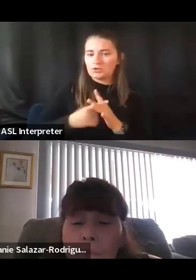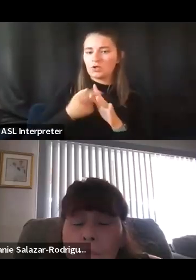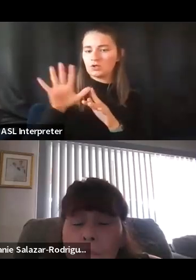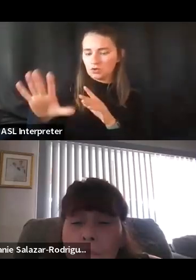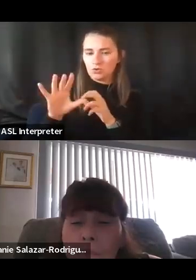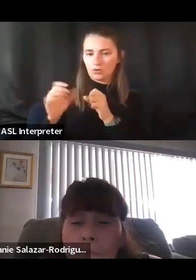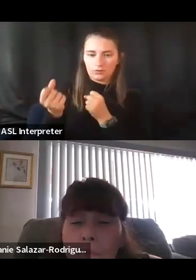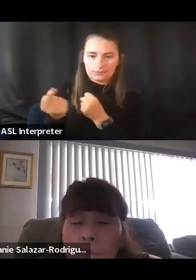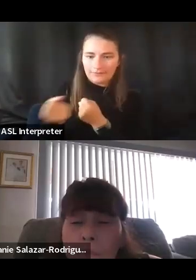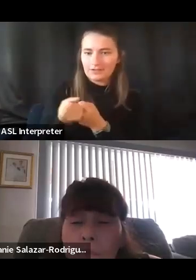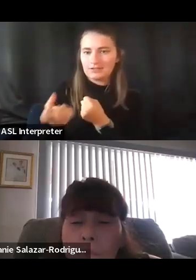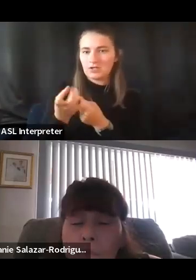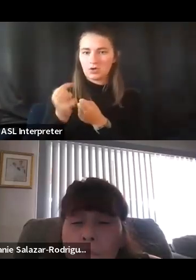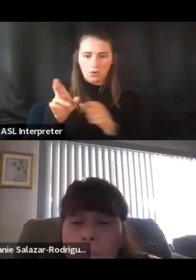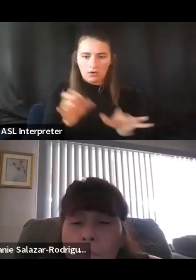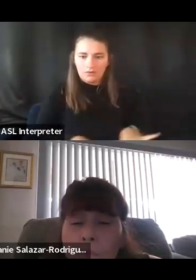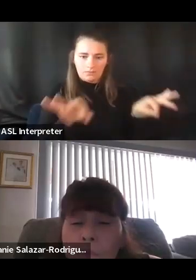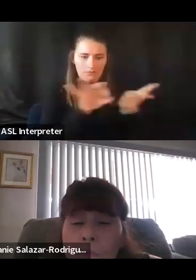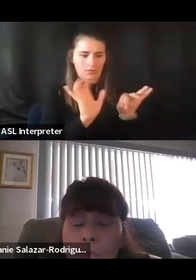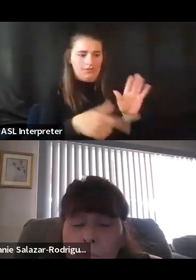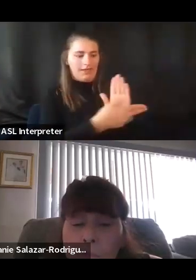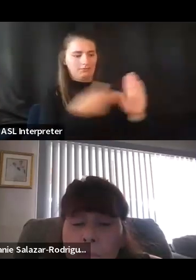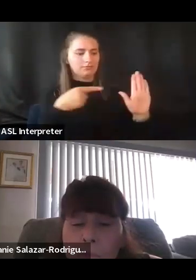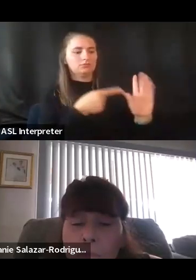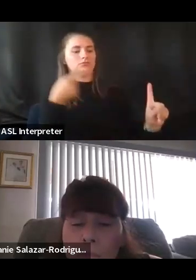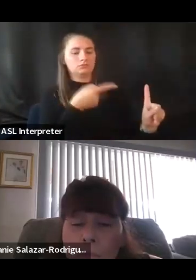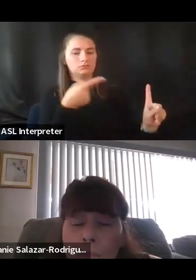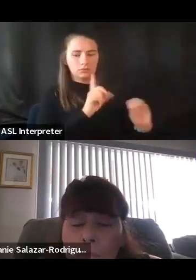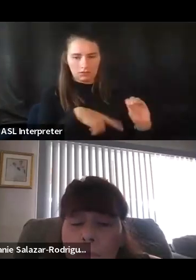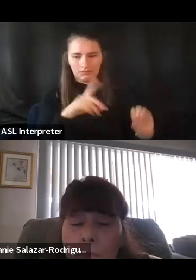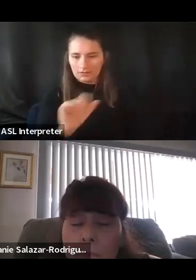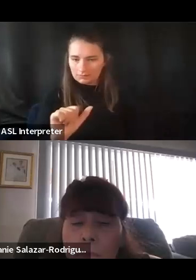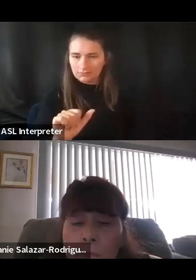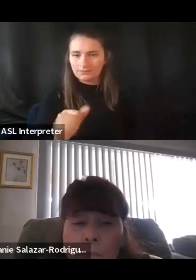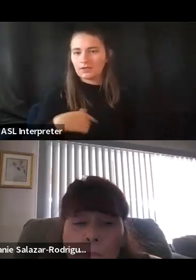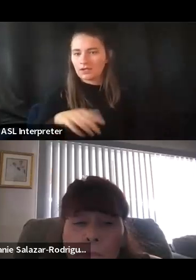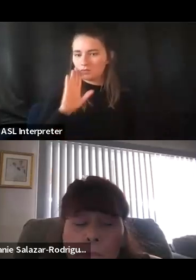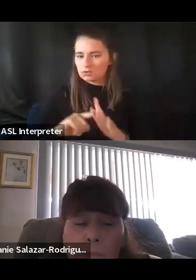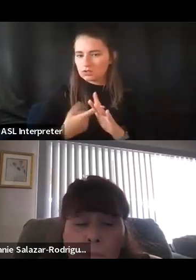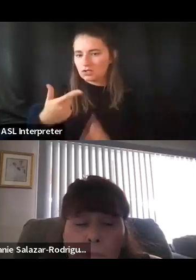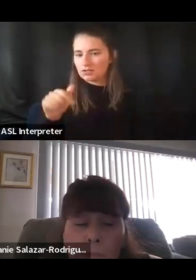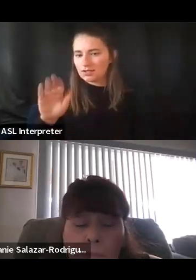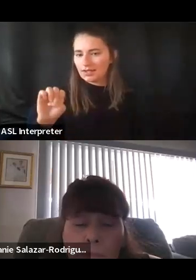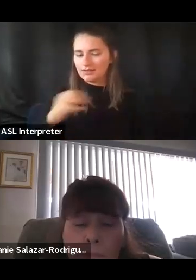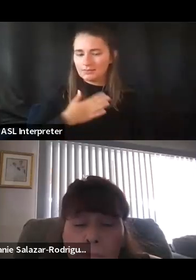defined your joining as an advocate and could we start with Dave, please?